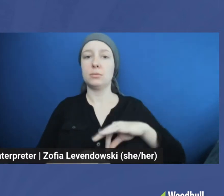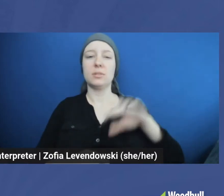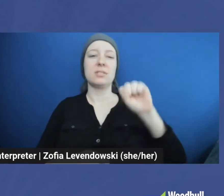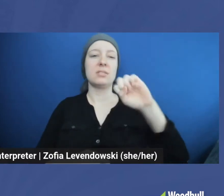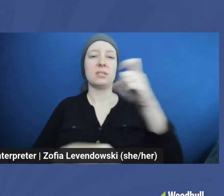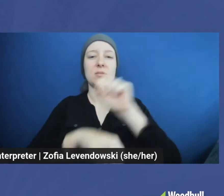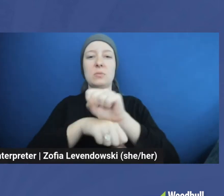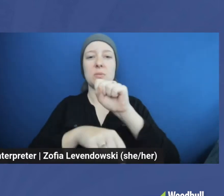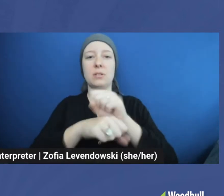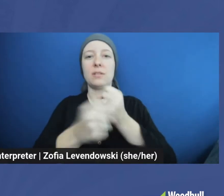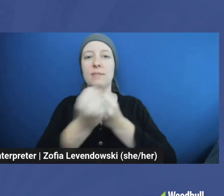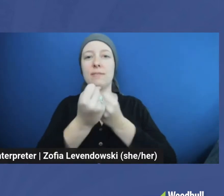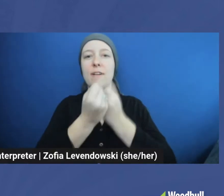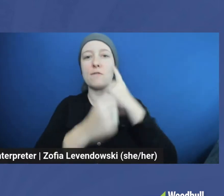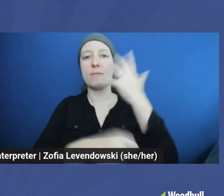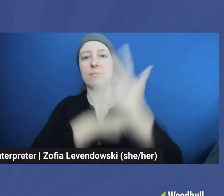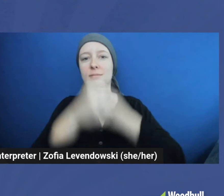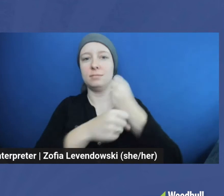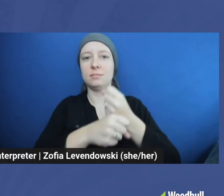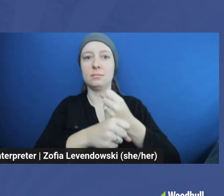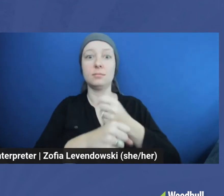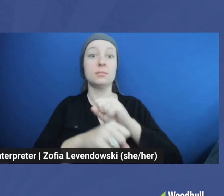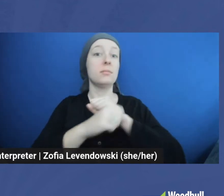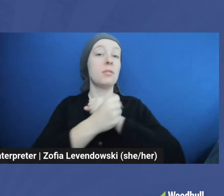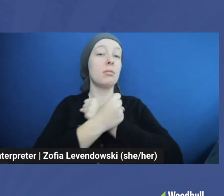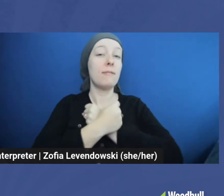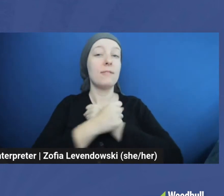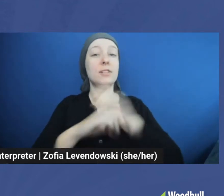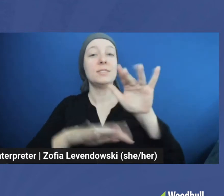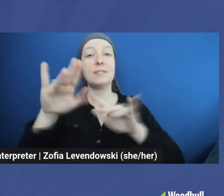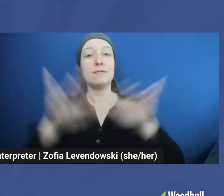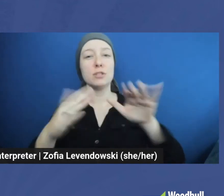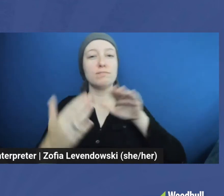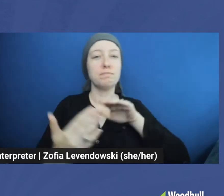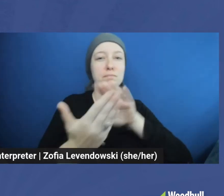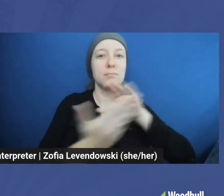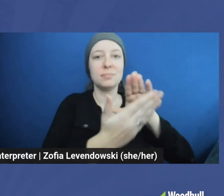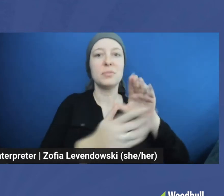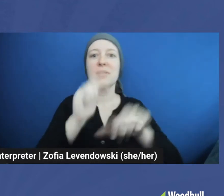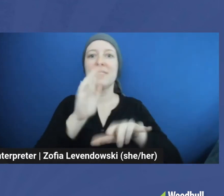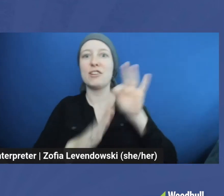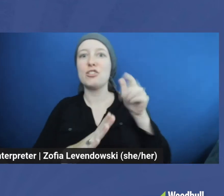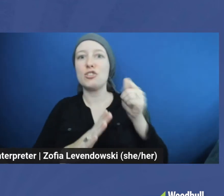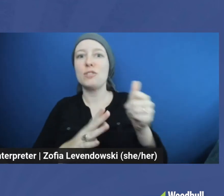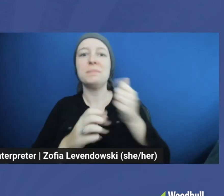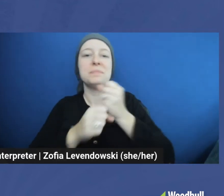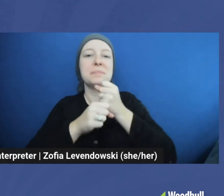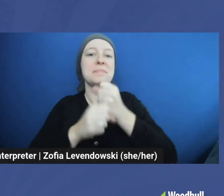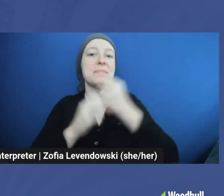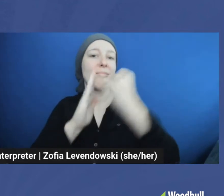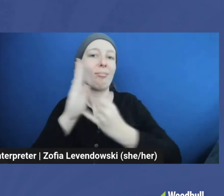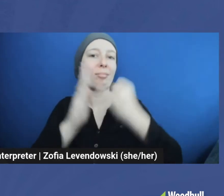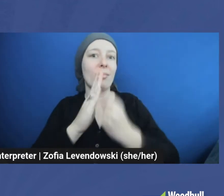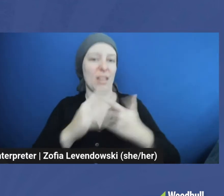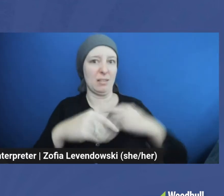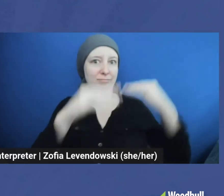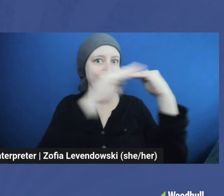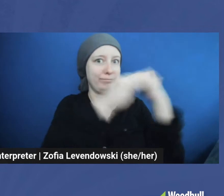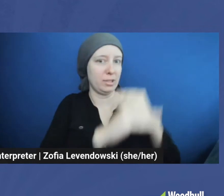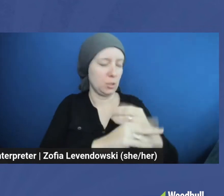five years. A lover of diverse tactics, you can find her making art and crunching numbers in equal parts.